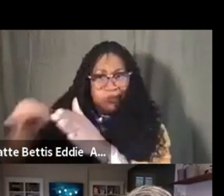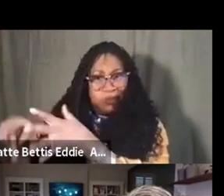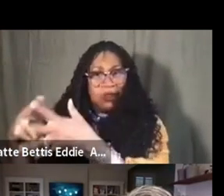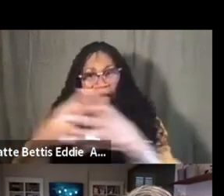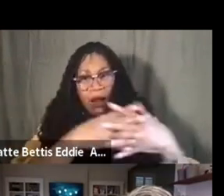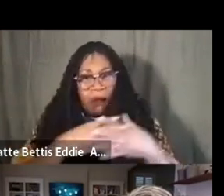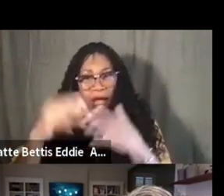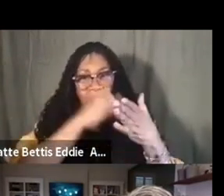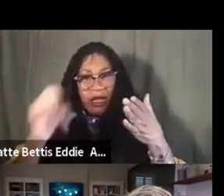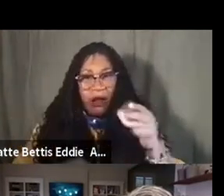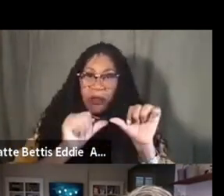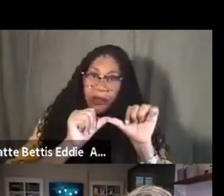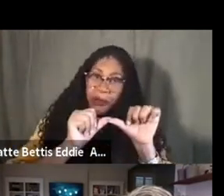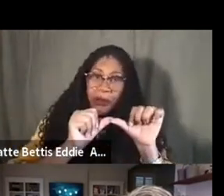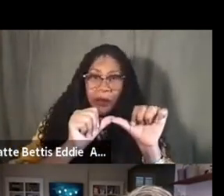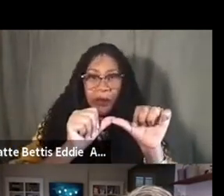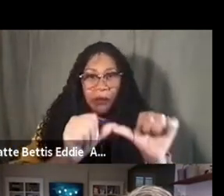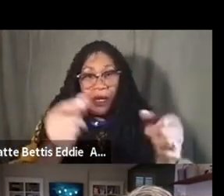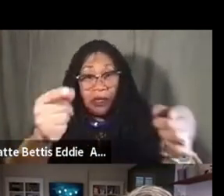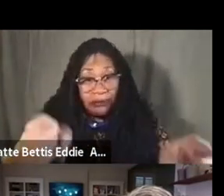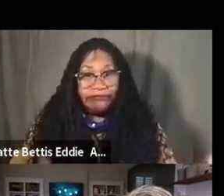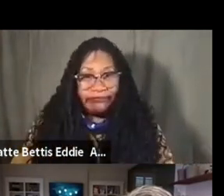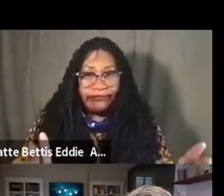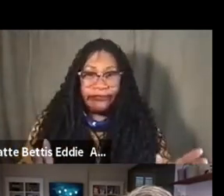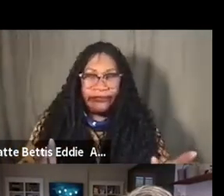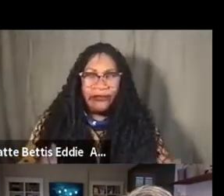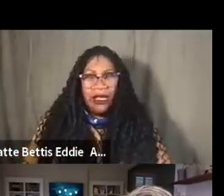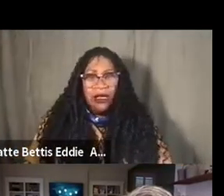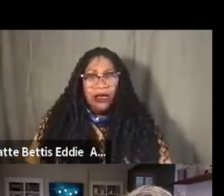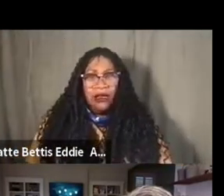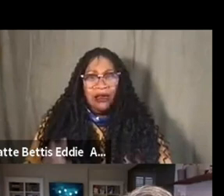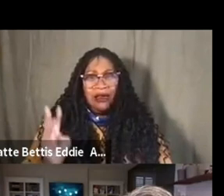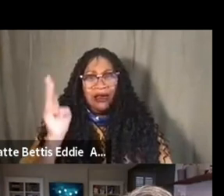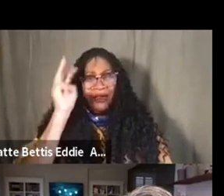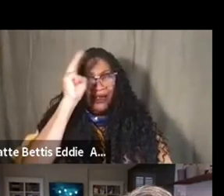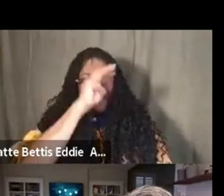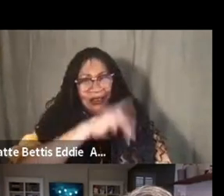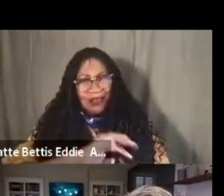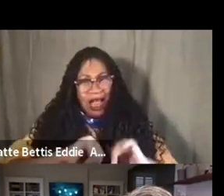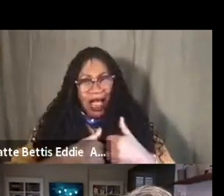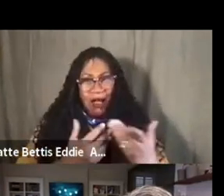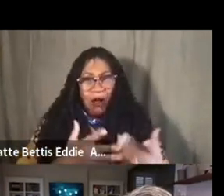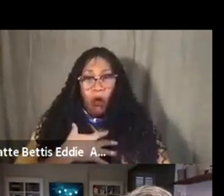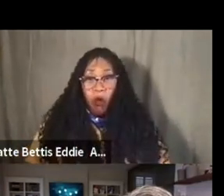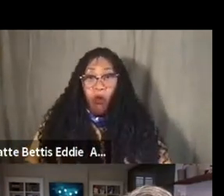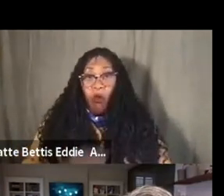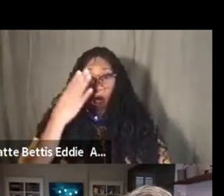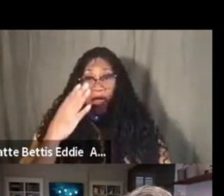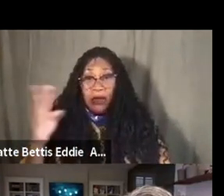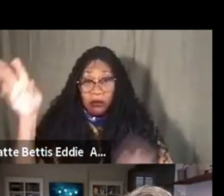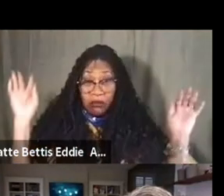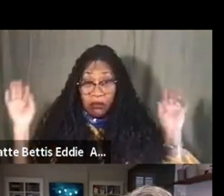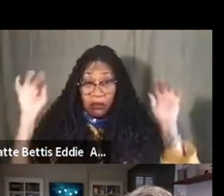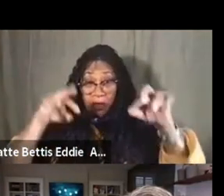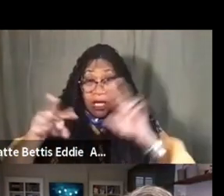that are still ongoing, um, and it's weird how, you know, white audiences, white institutions will receive that as,